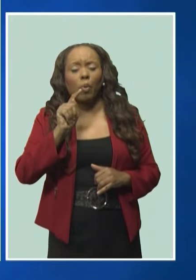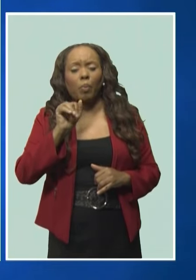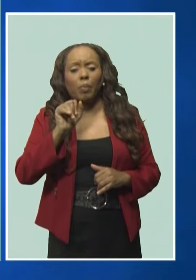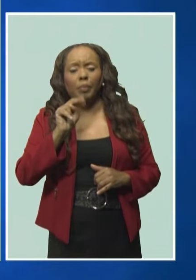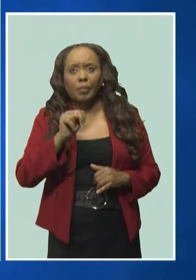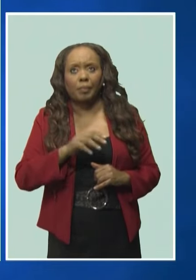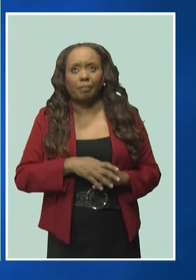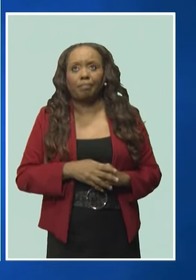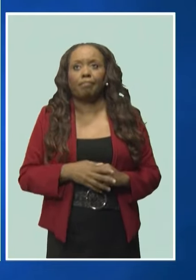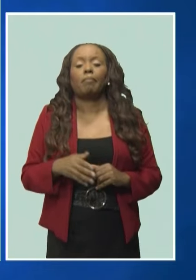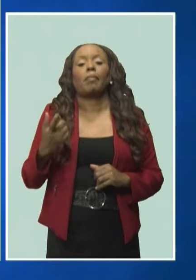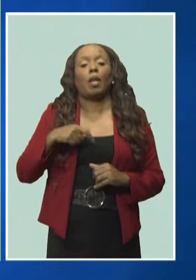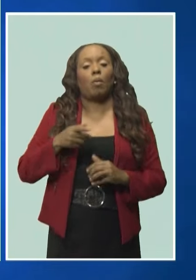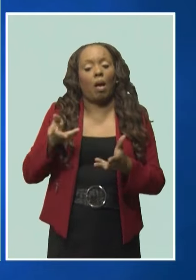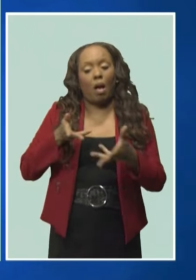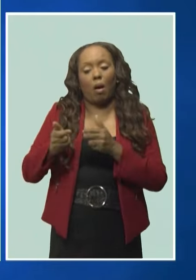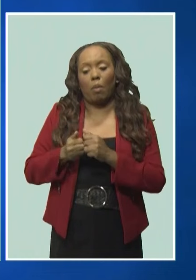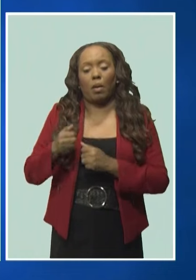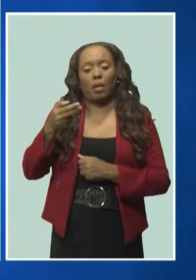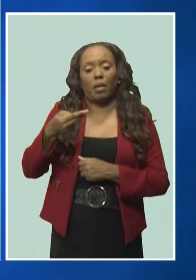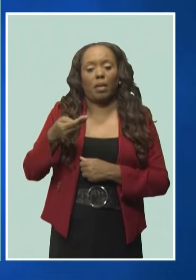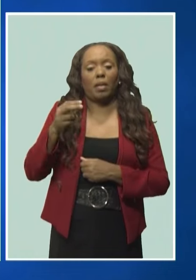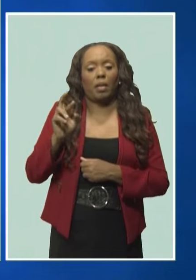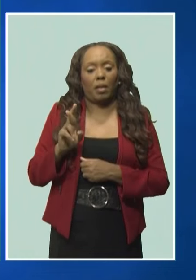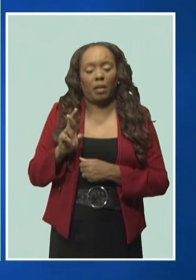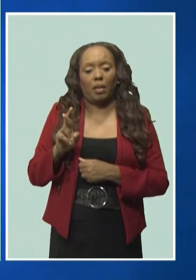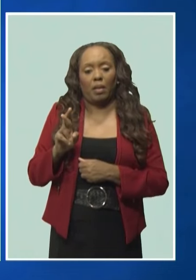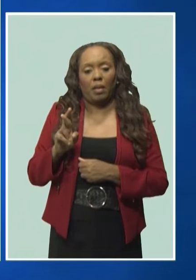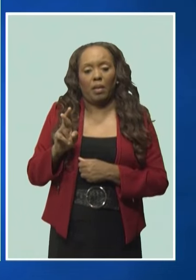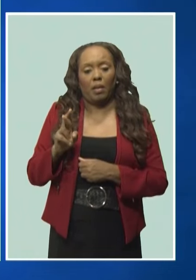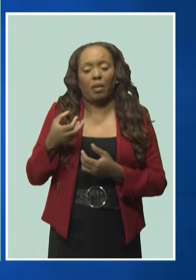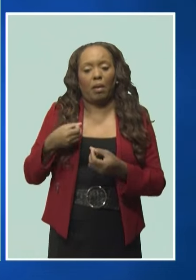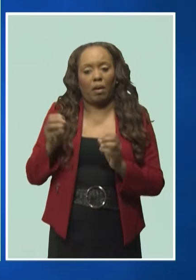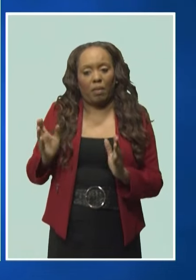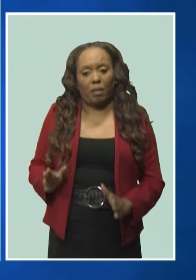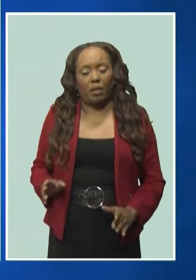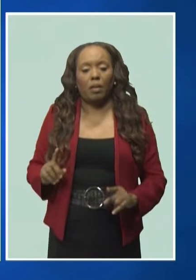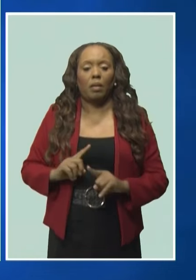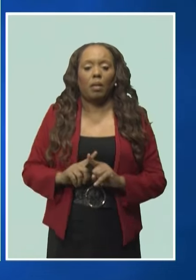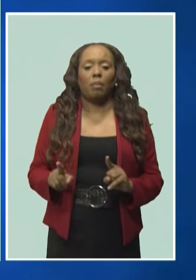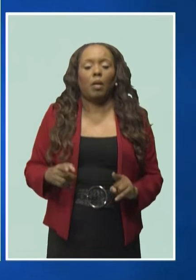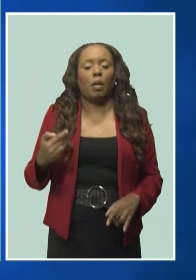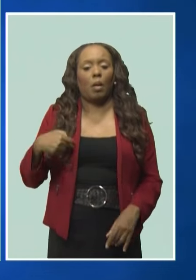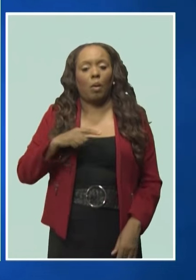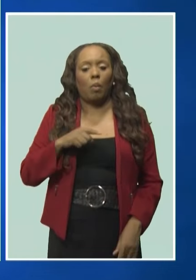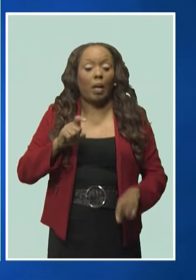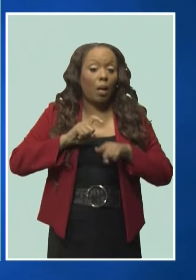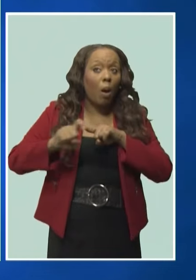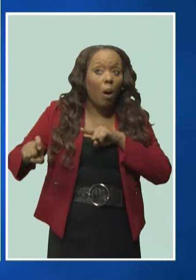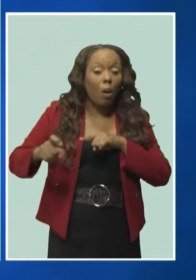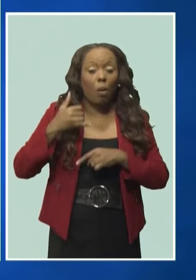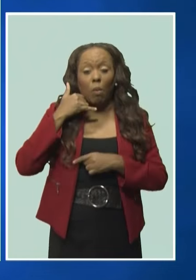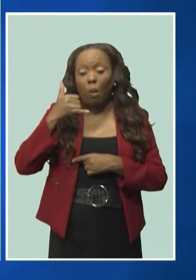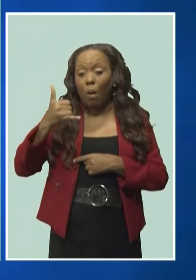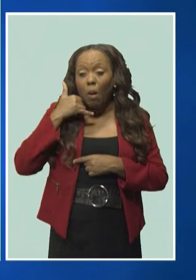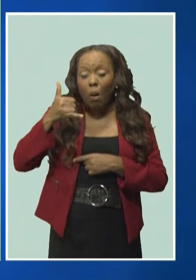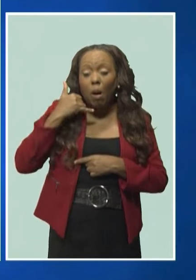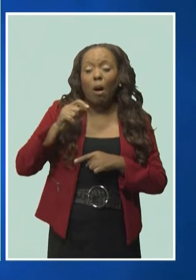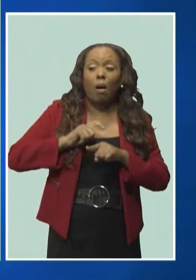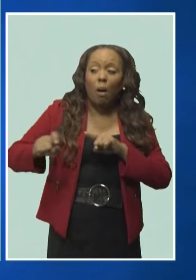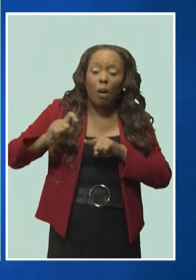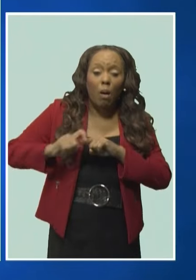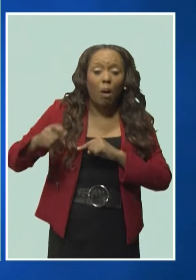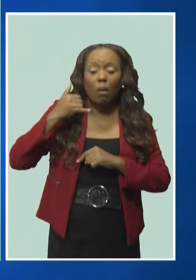to the company's HR officer by several members of the management team, but numerous calls and voice messages have gone